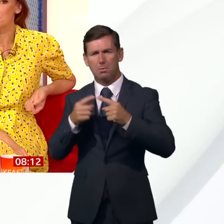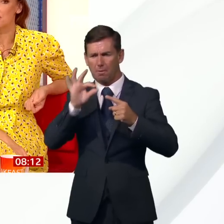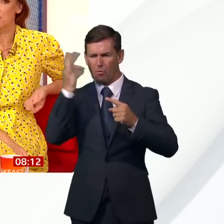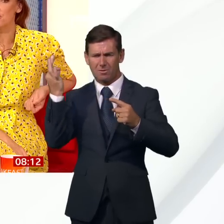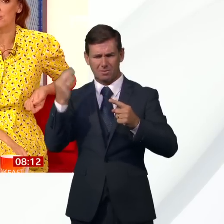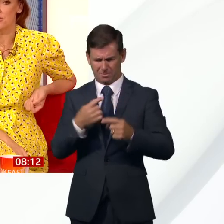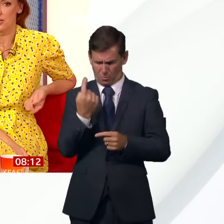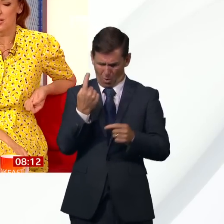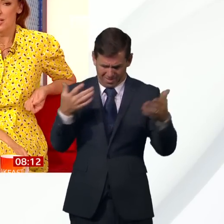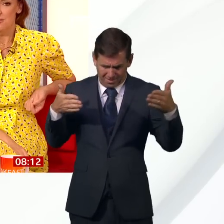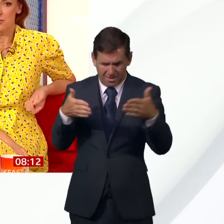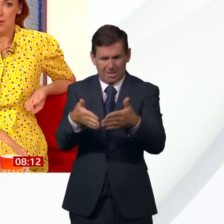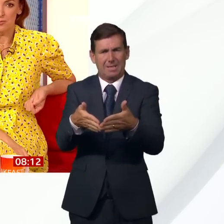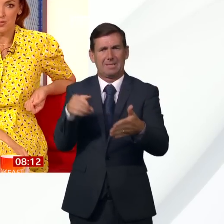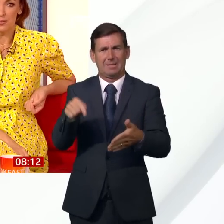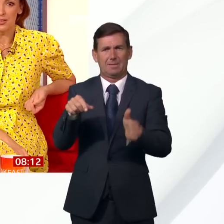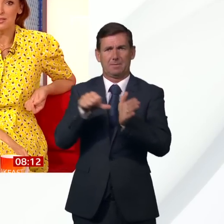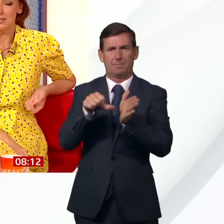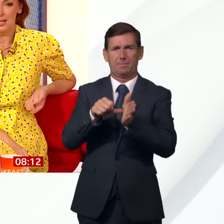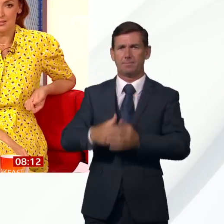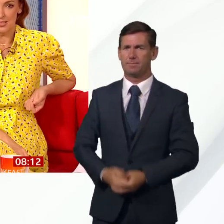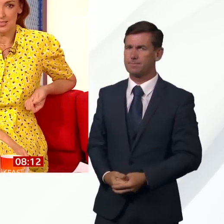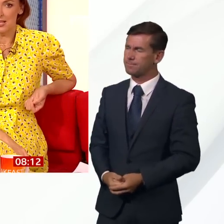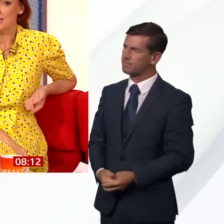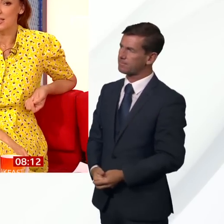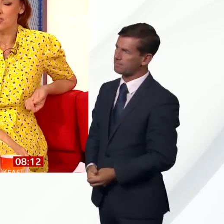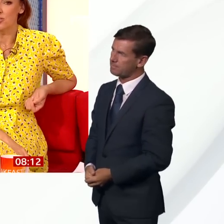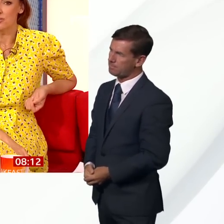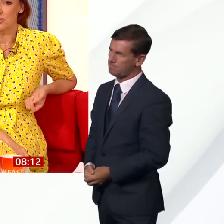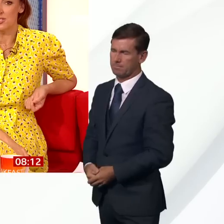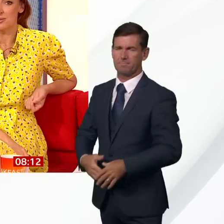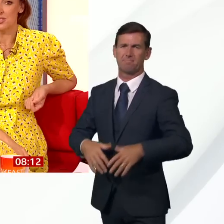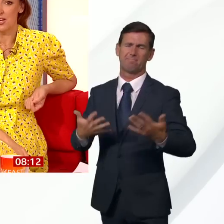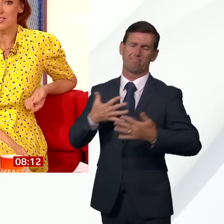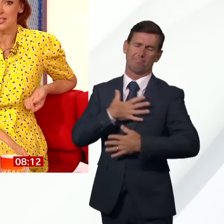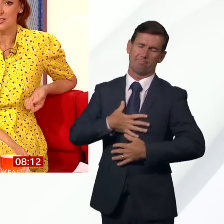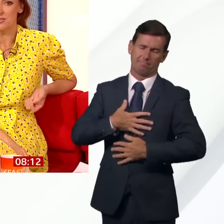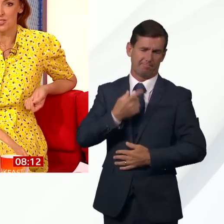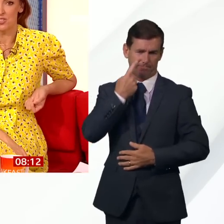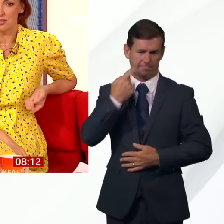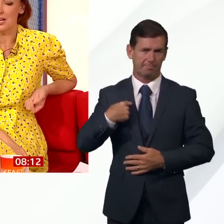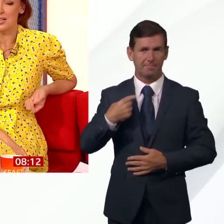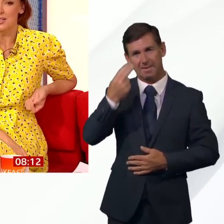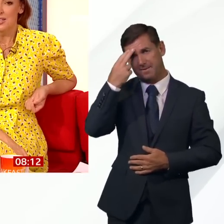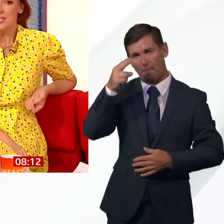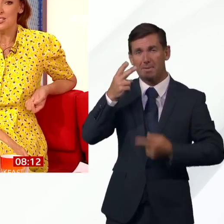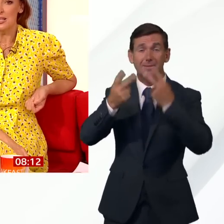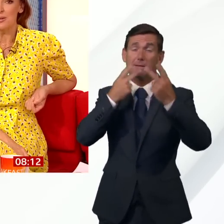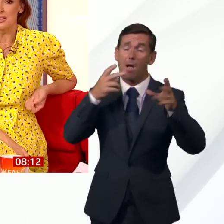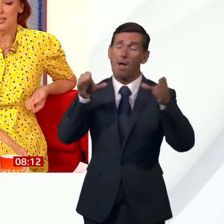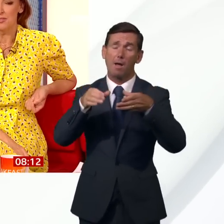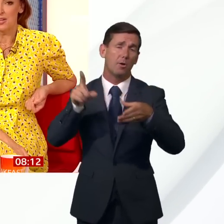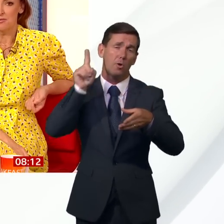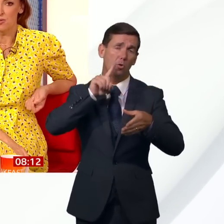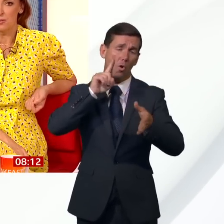And there was an emotional reunion for the pop group Girls Aloud yesterday as they joined forces with the charity Cancer Research UK to